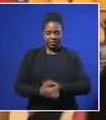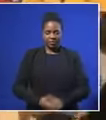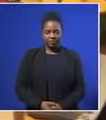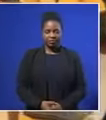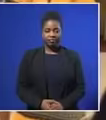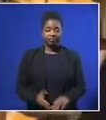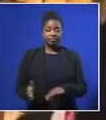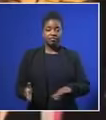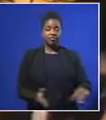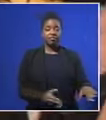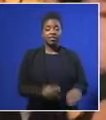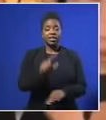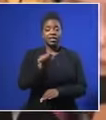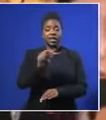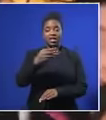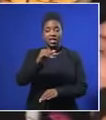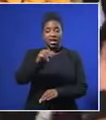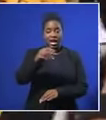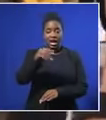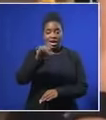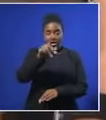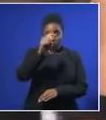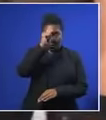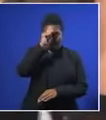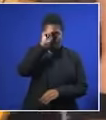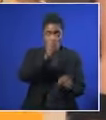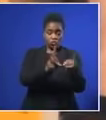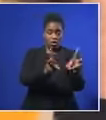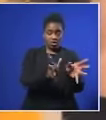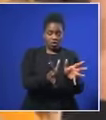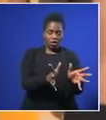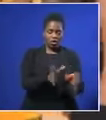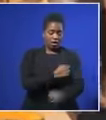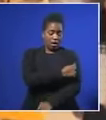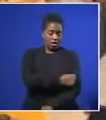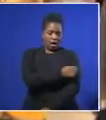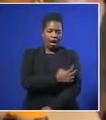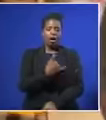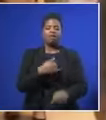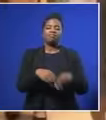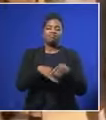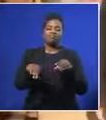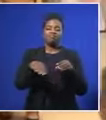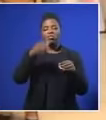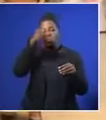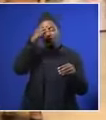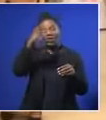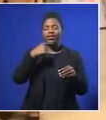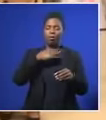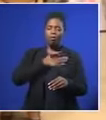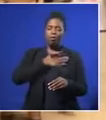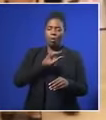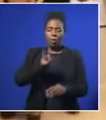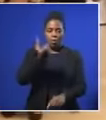And in Thailand, the 12 boys rescued from a cave last week have been discharged from hospital. The boys and their coach spoke about the near-death